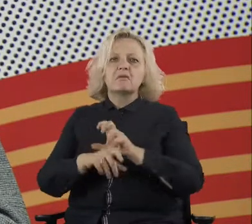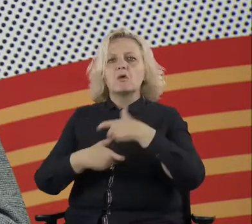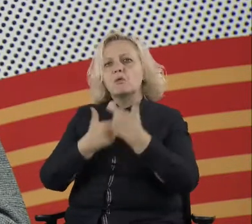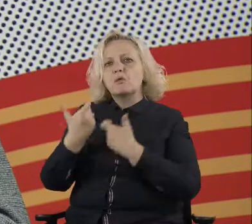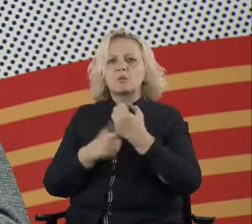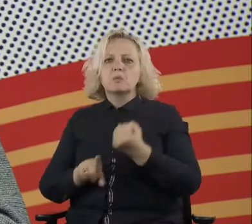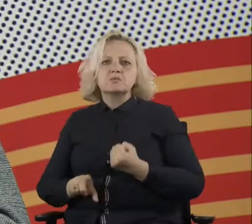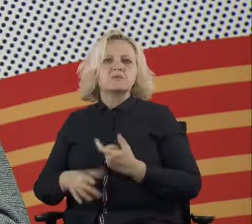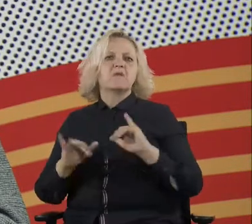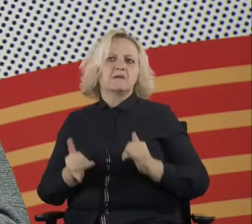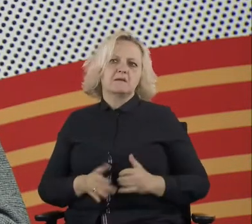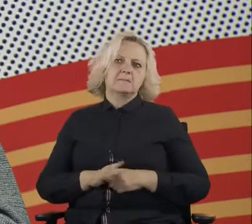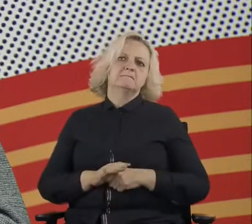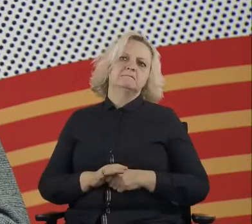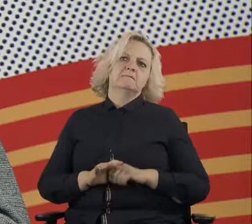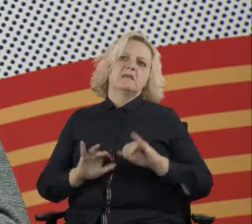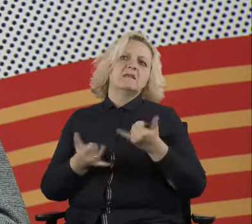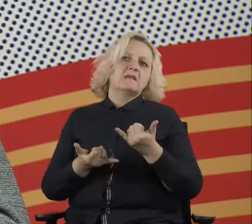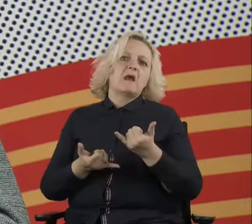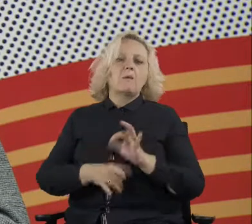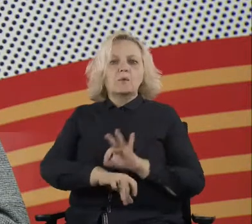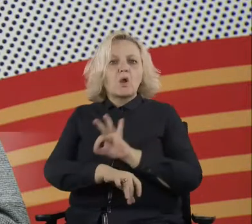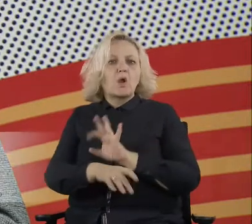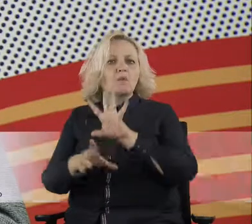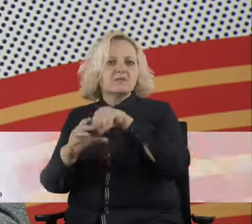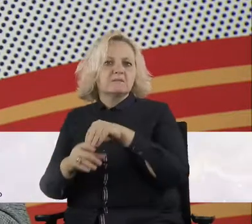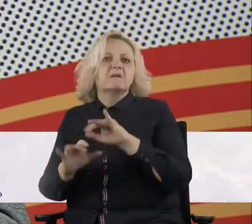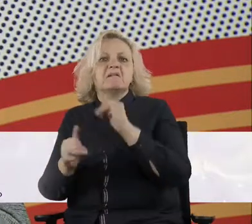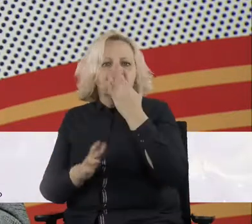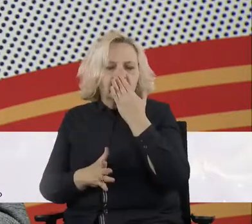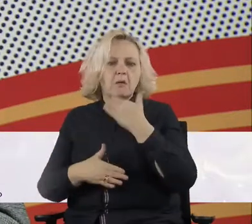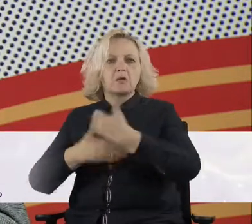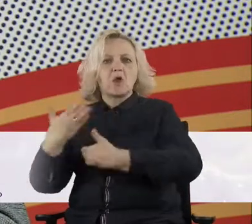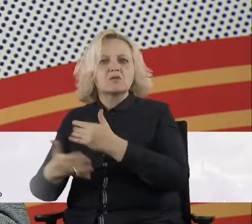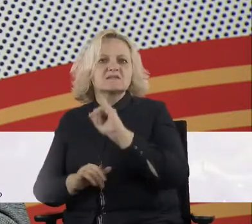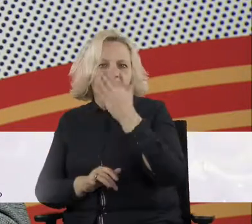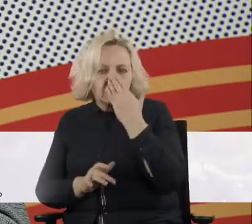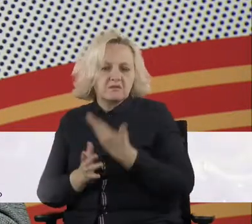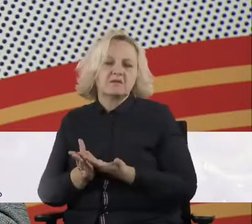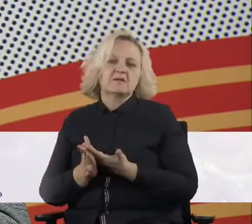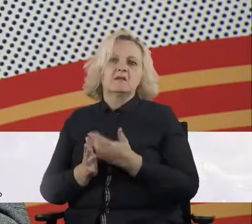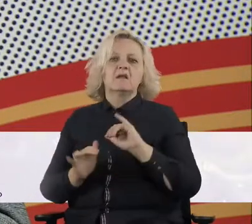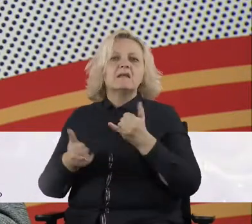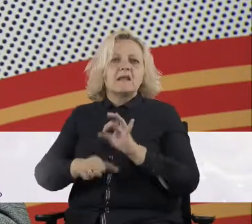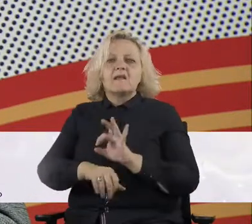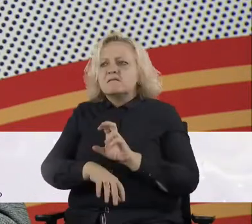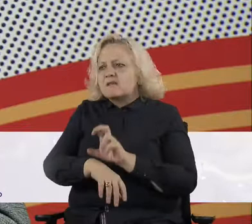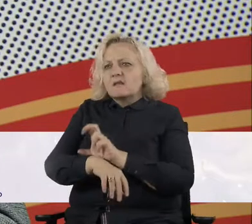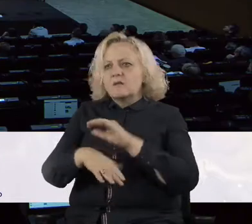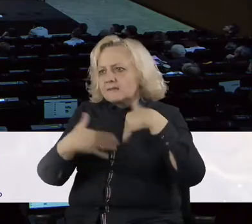technology and the design of the processes enabled by those technologies are really